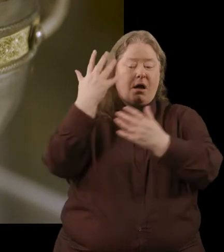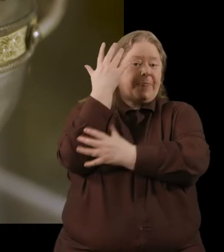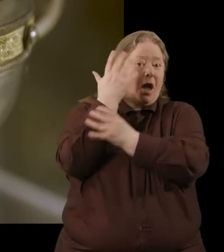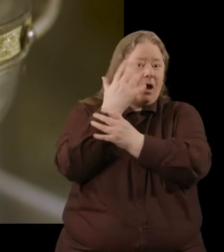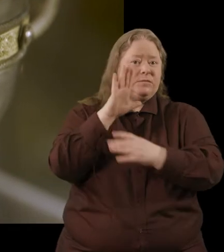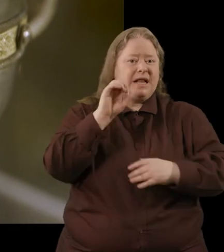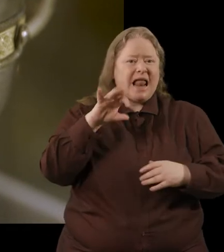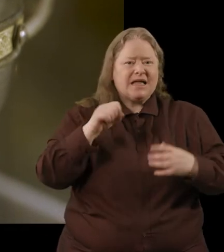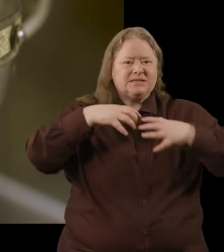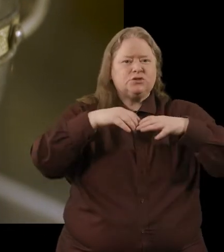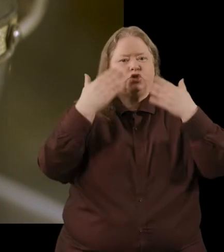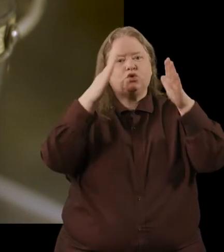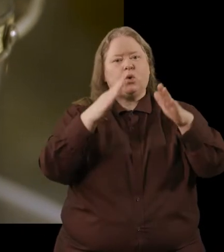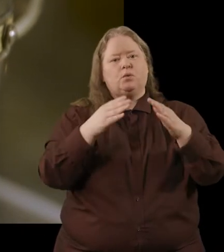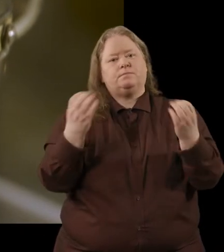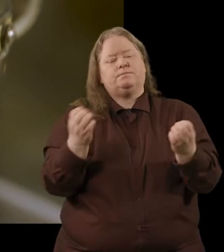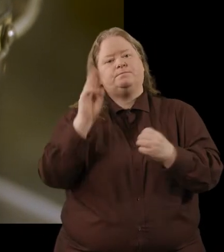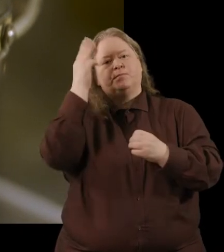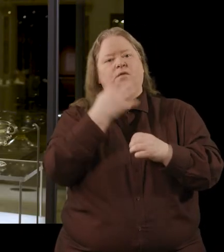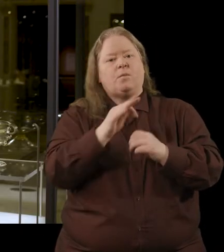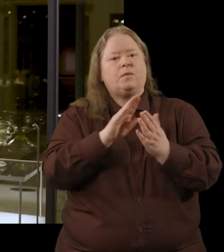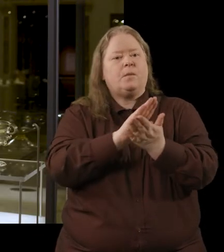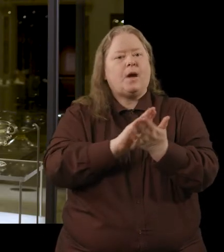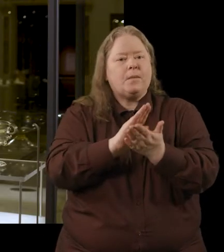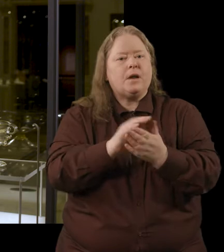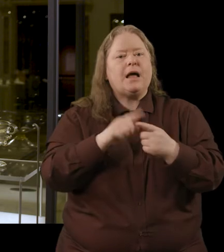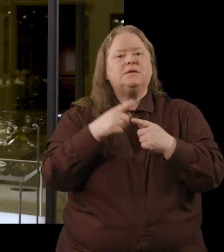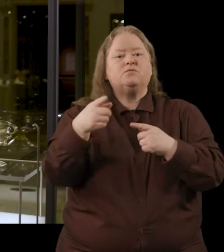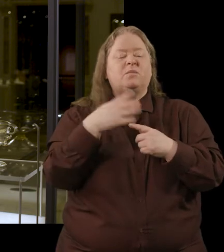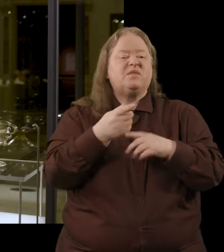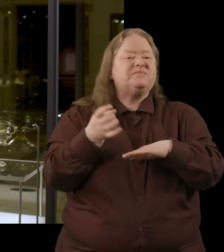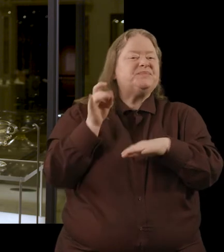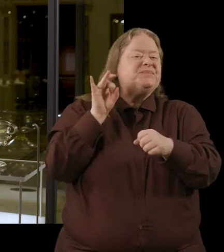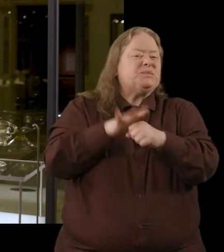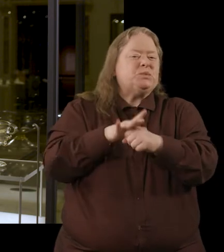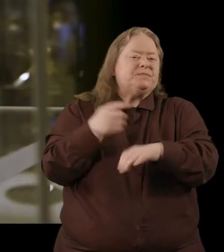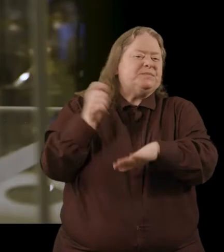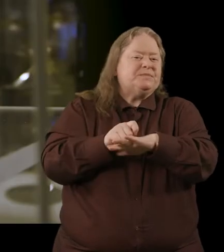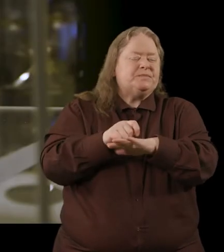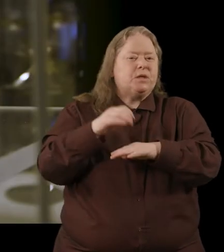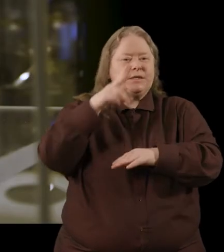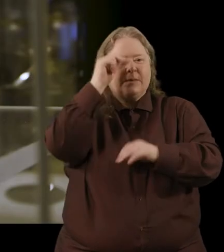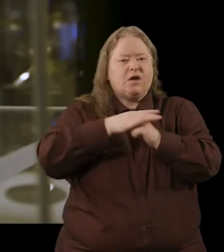depict scenes from the Bible. And this is probably the finest example of early Christian art.